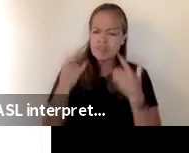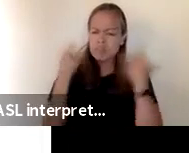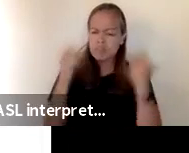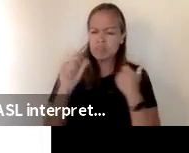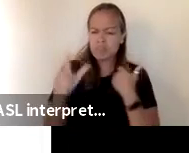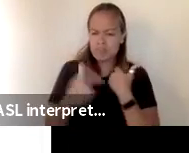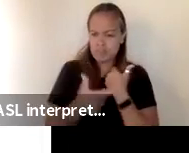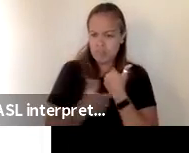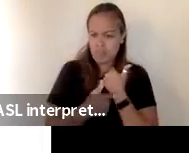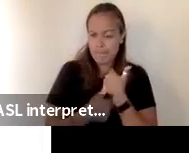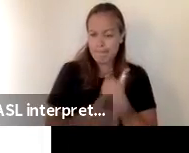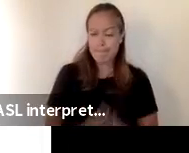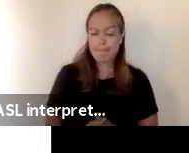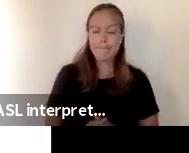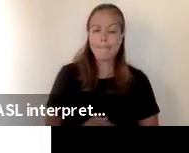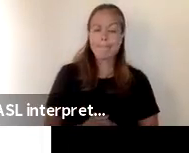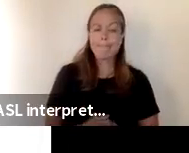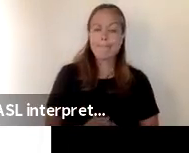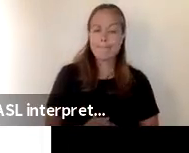all times